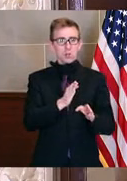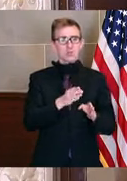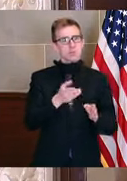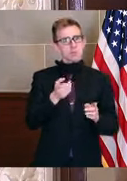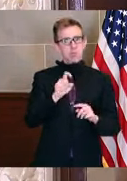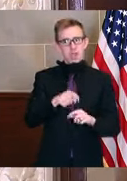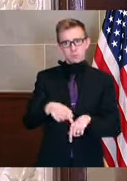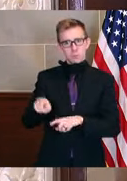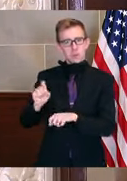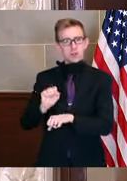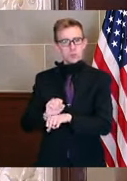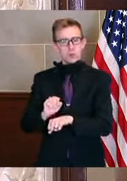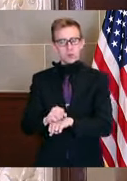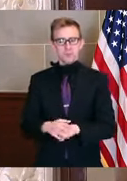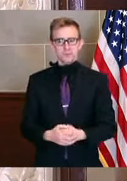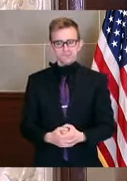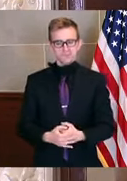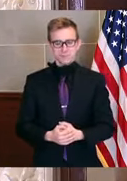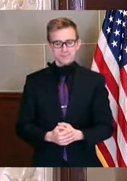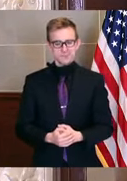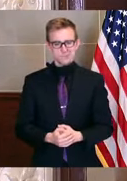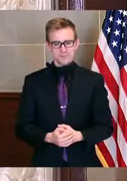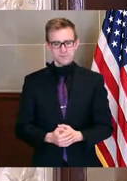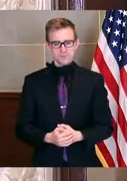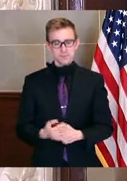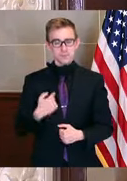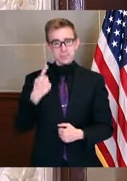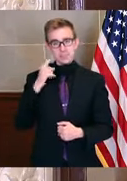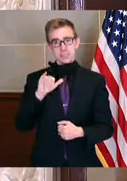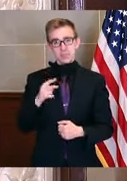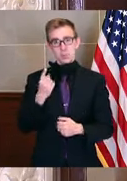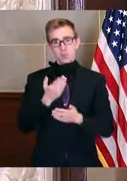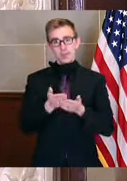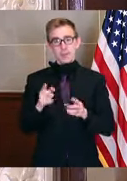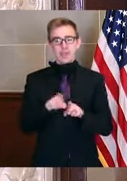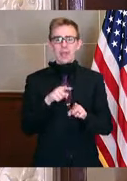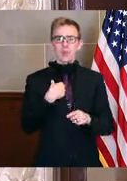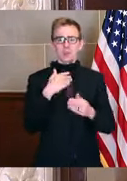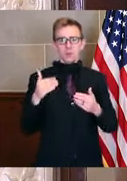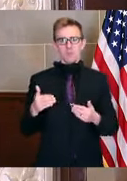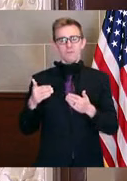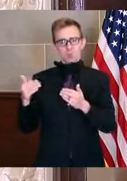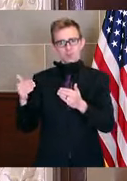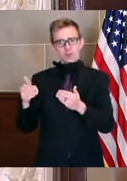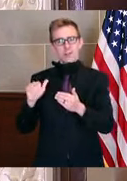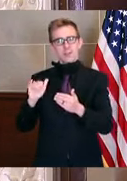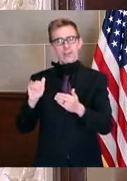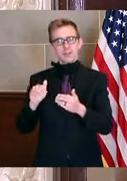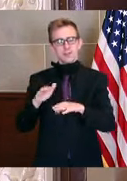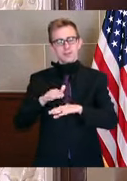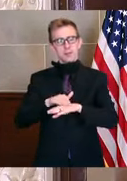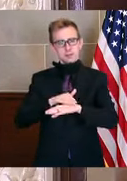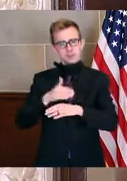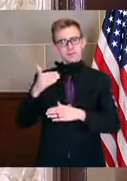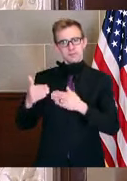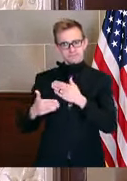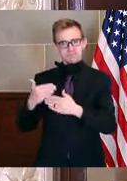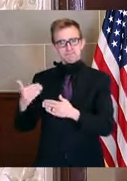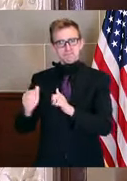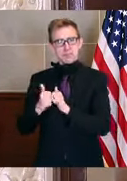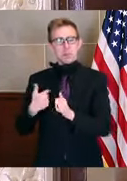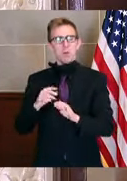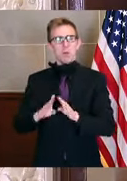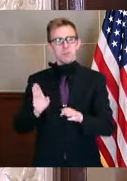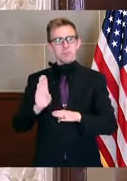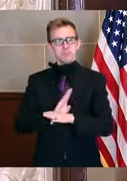back to work. And I think that's one of the things that as we move forward, I think that's going to be a gradual, the way we open up